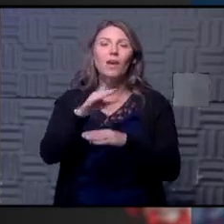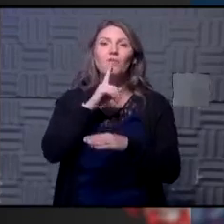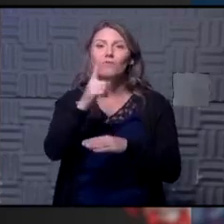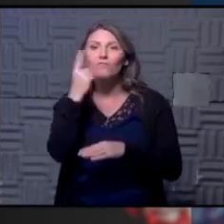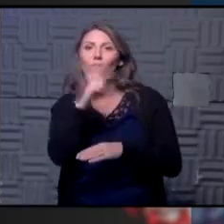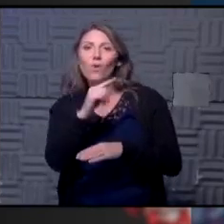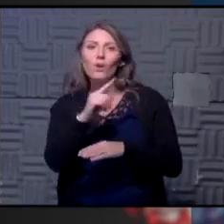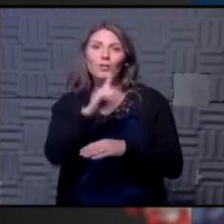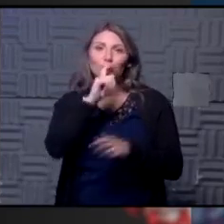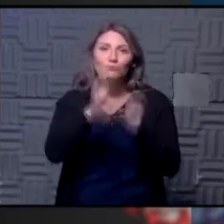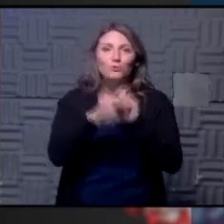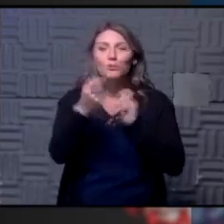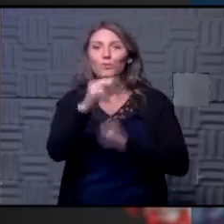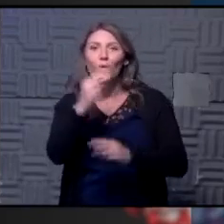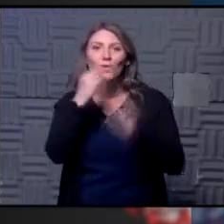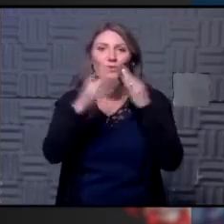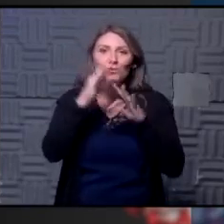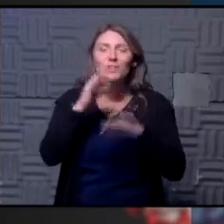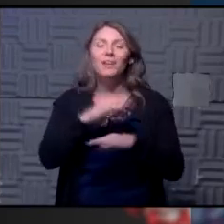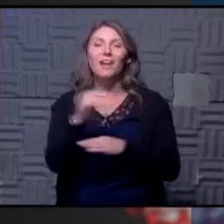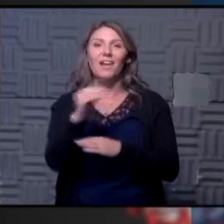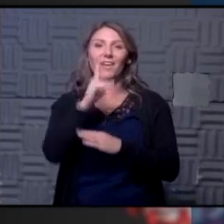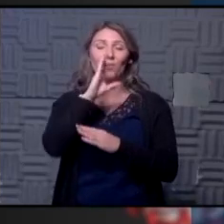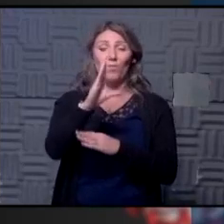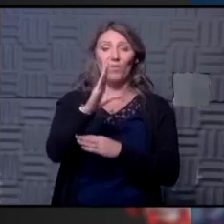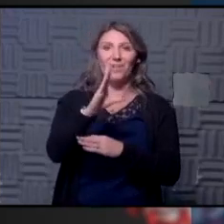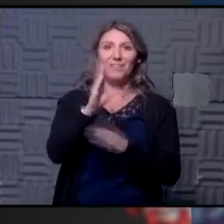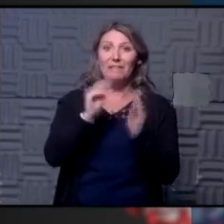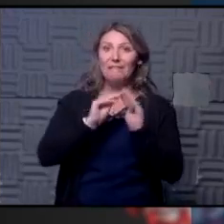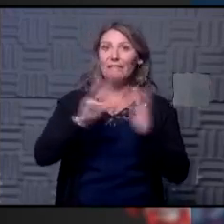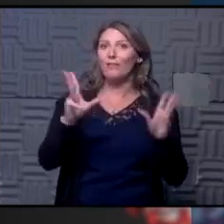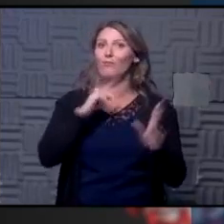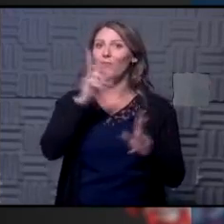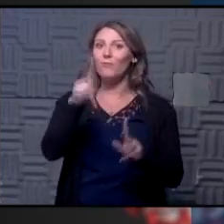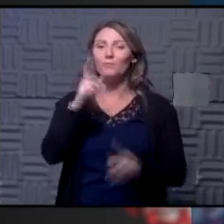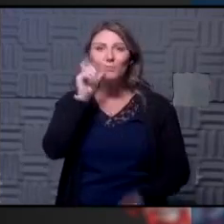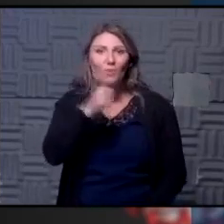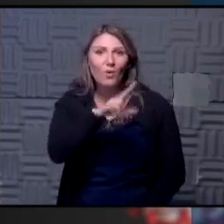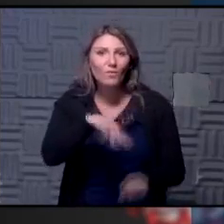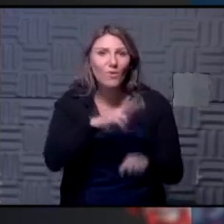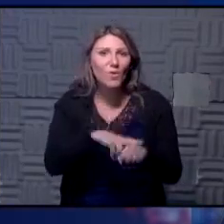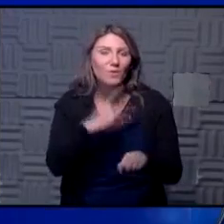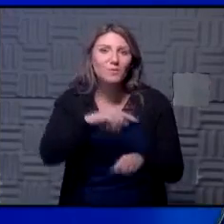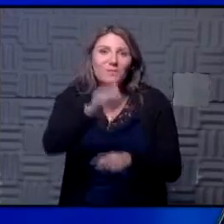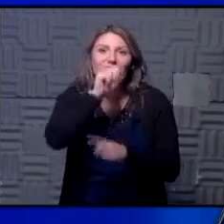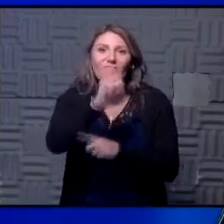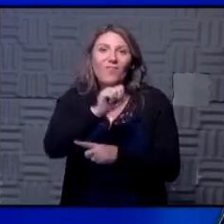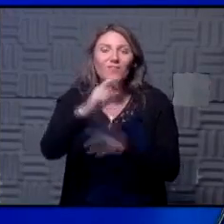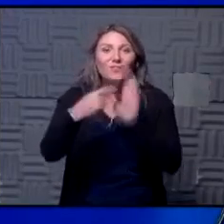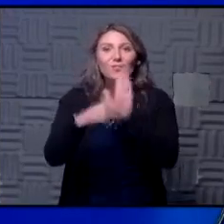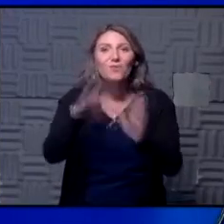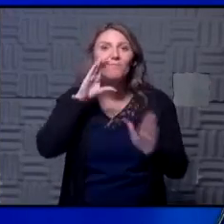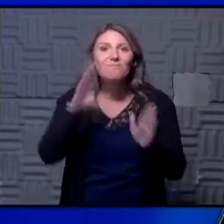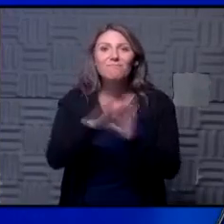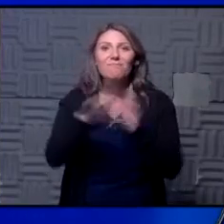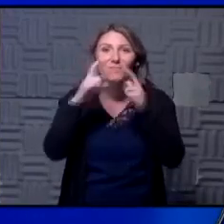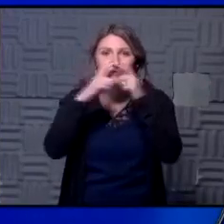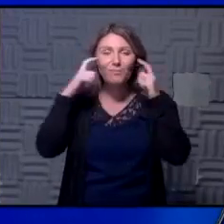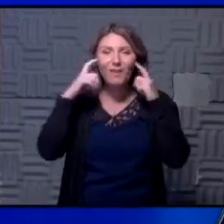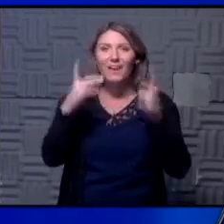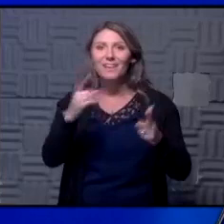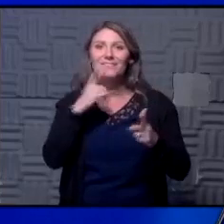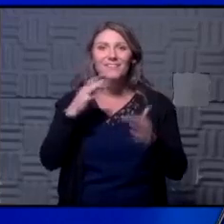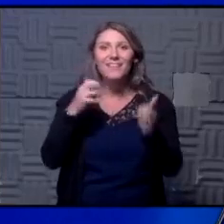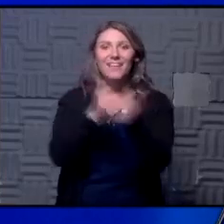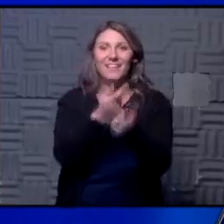visit those local haunted houses so we'll get that all cleared up tomorrow of course we always love showing your masks here on the update so